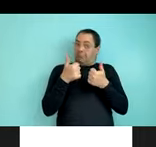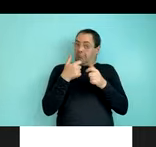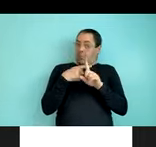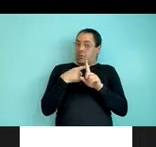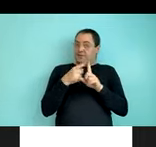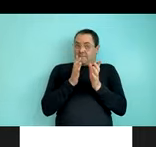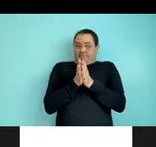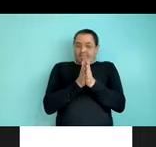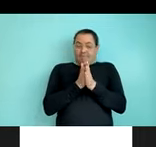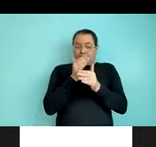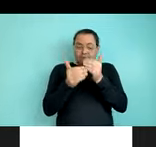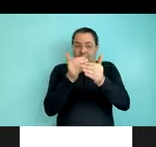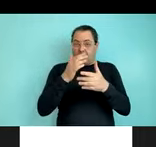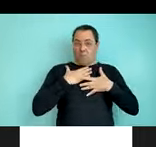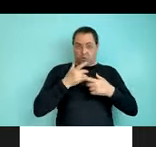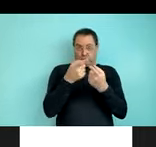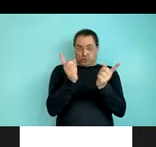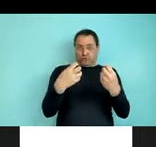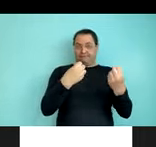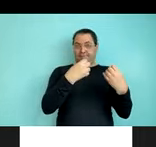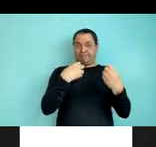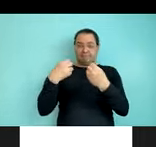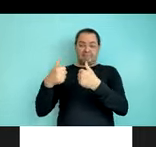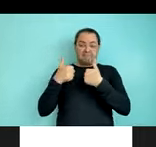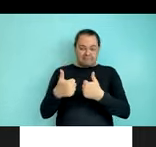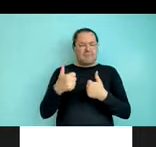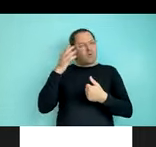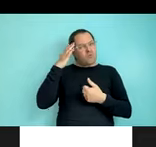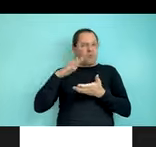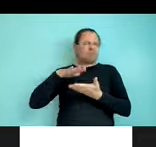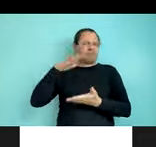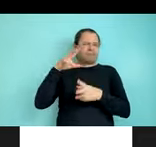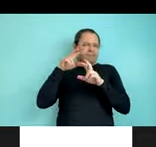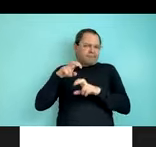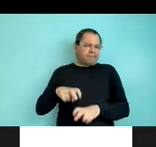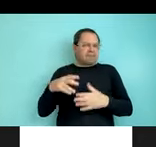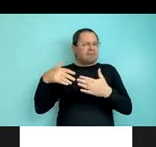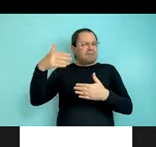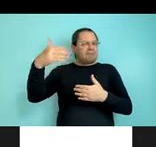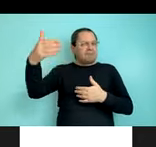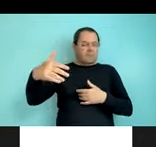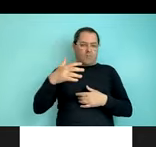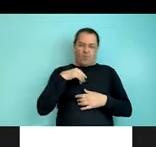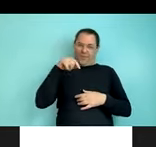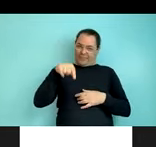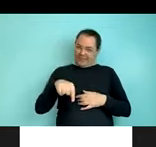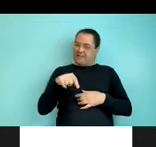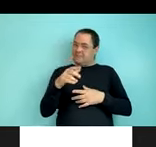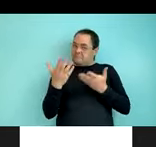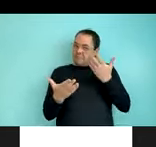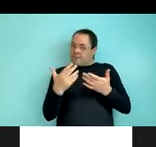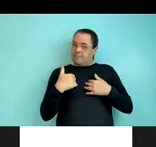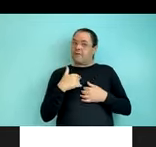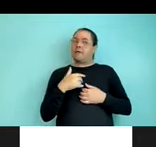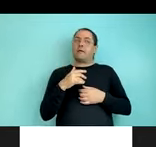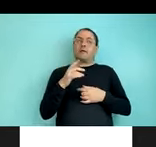excited to be able to get your feedback here. But there's still a lot of work to be done, especially to follow up on an important implication of our study, namely that language